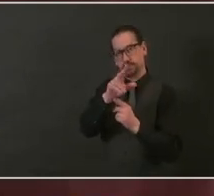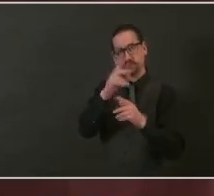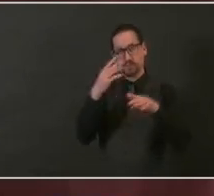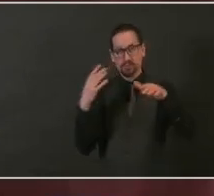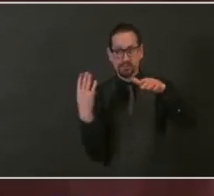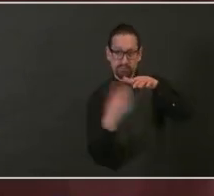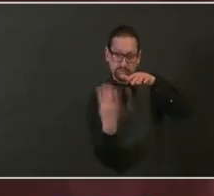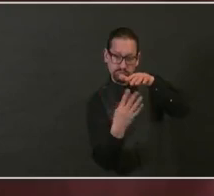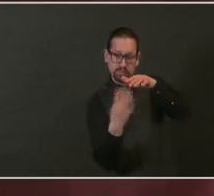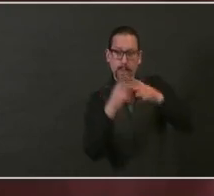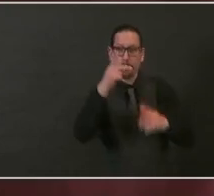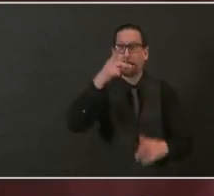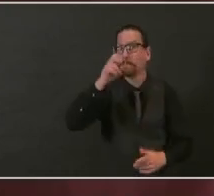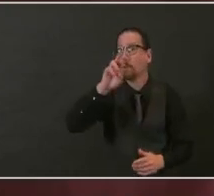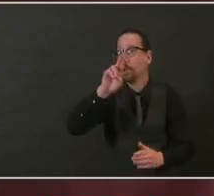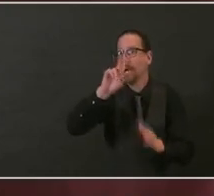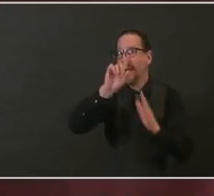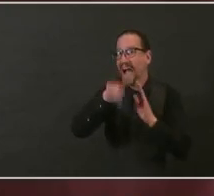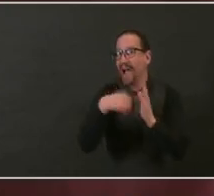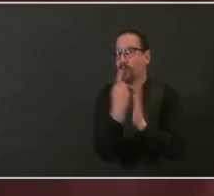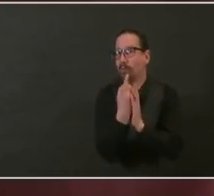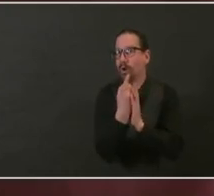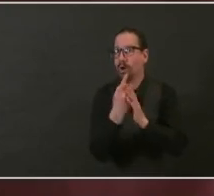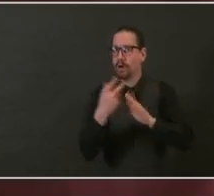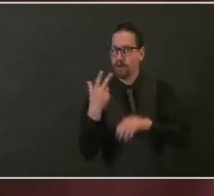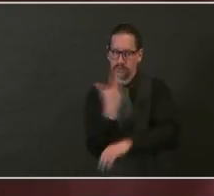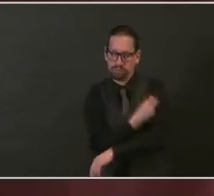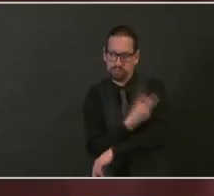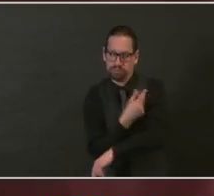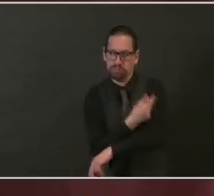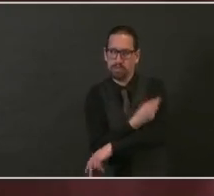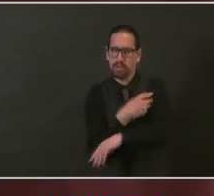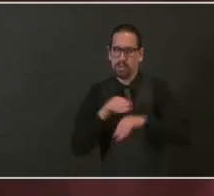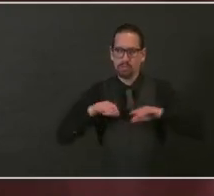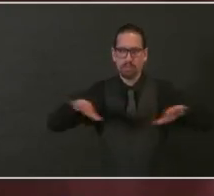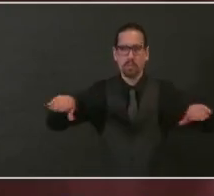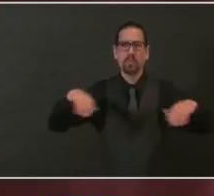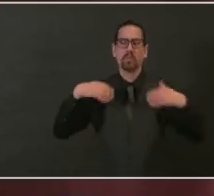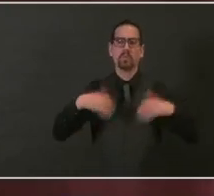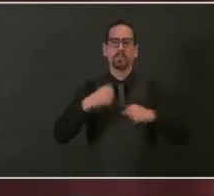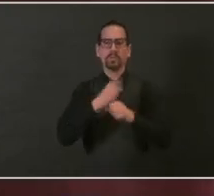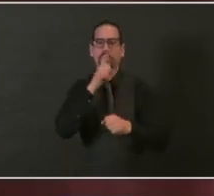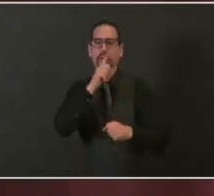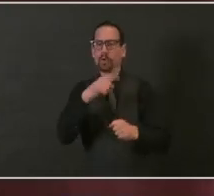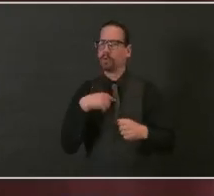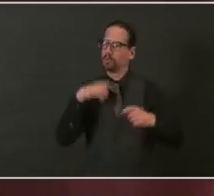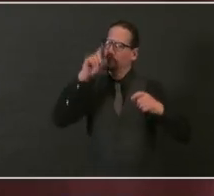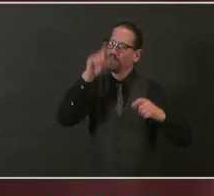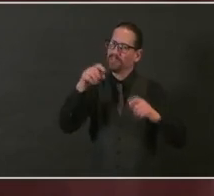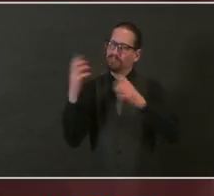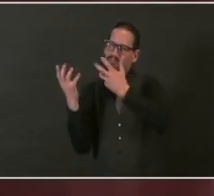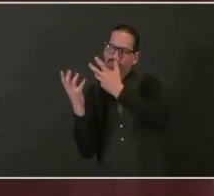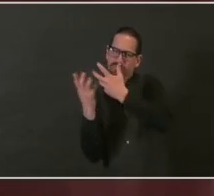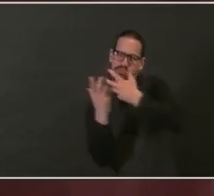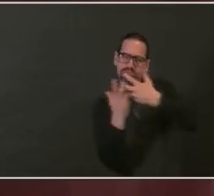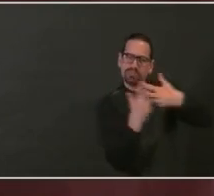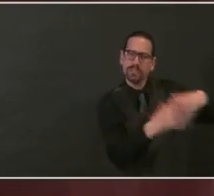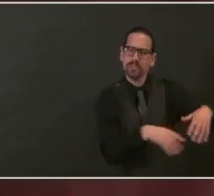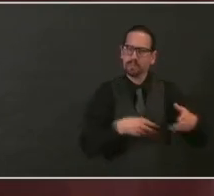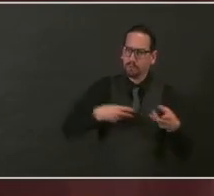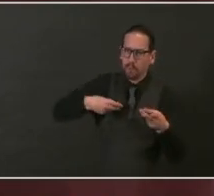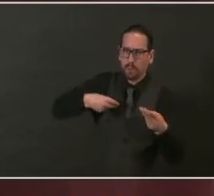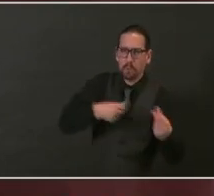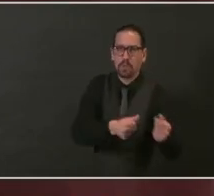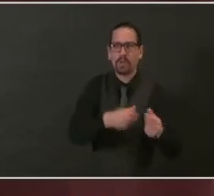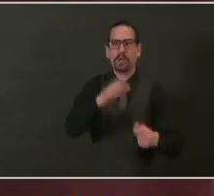through the system safely and efficiently. But that operation gets complicated when we have lines of people who